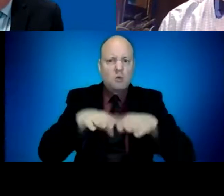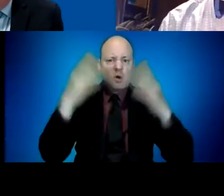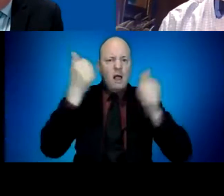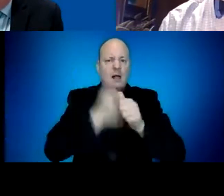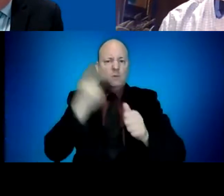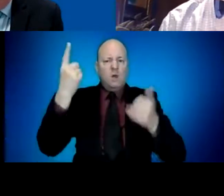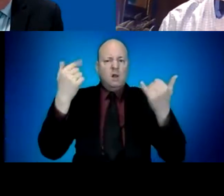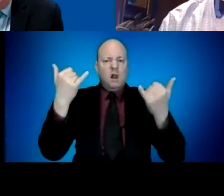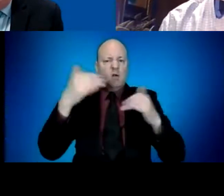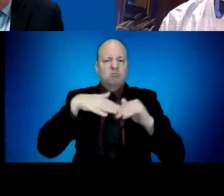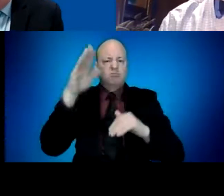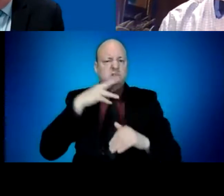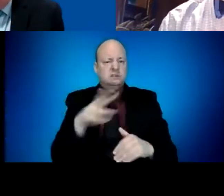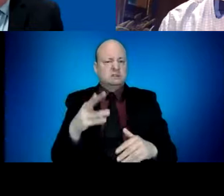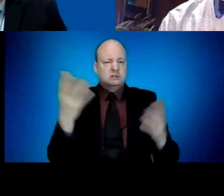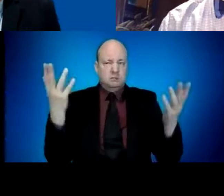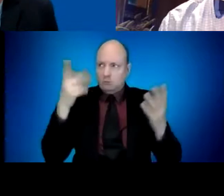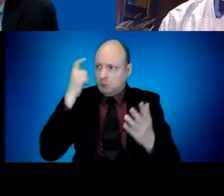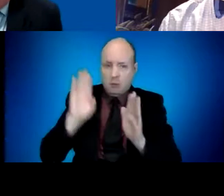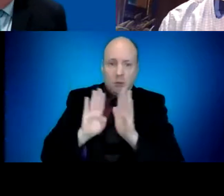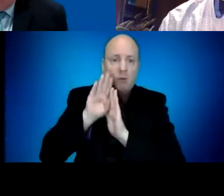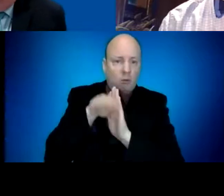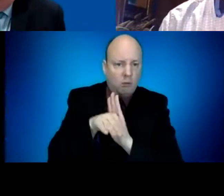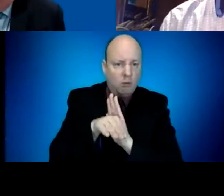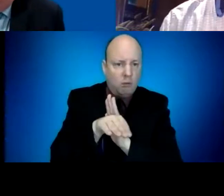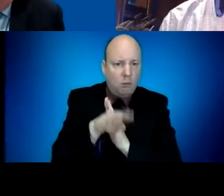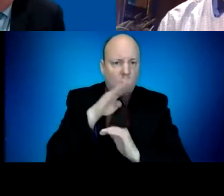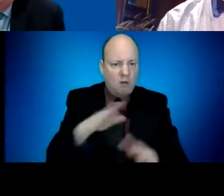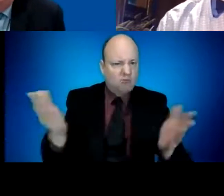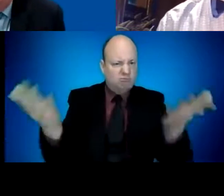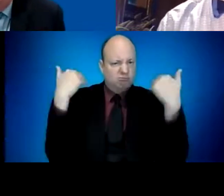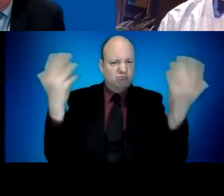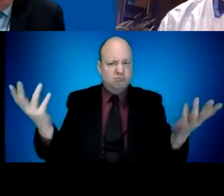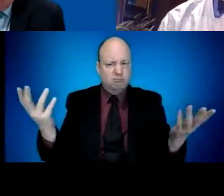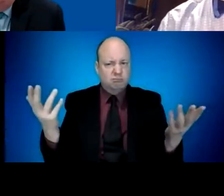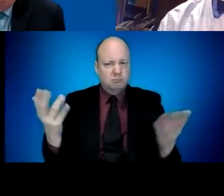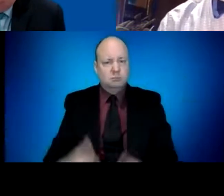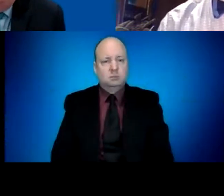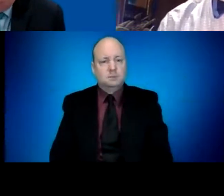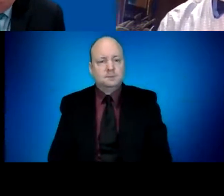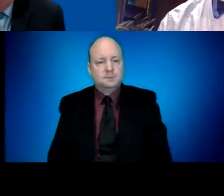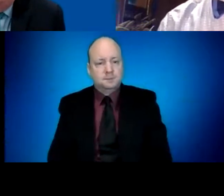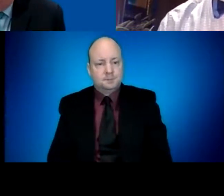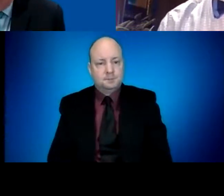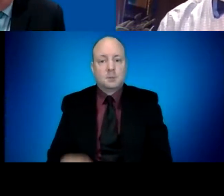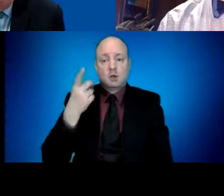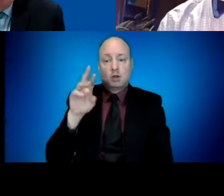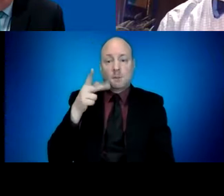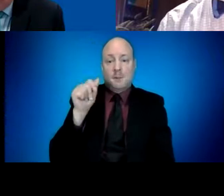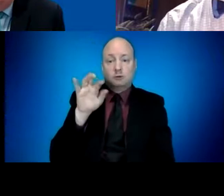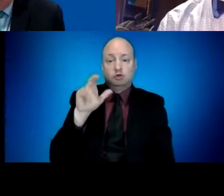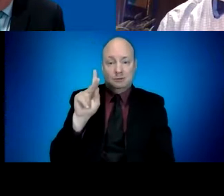of the community? Well, we think that we're opening up eligibility starting Monday and then further on the 5th to a very large